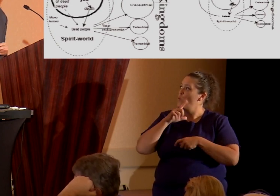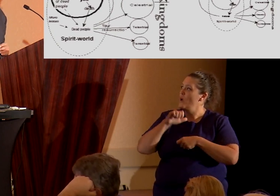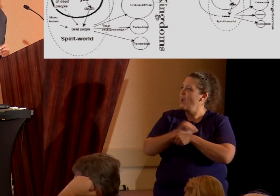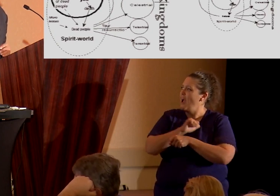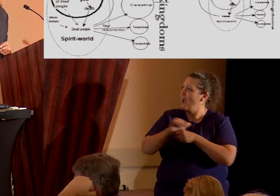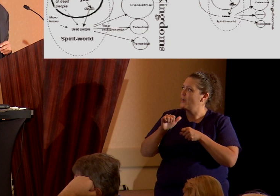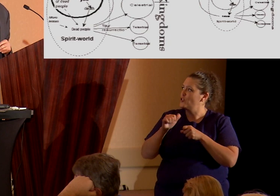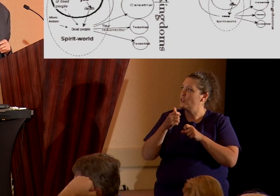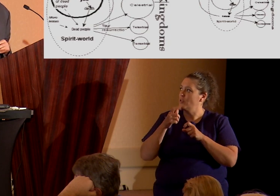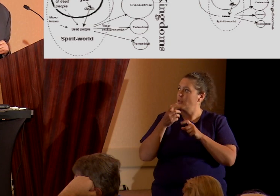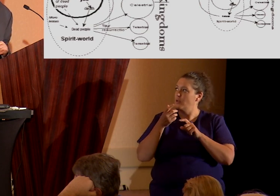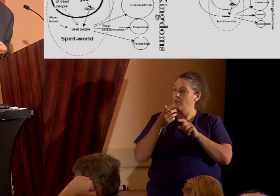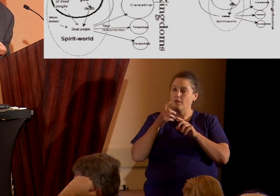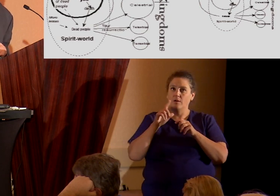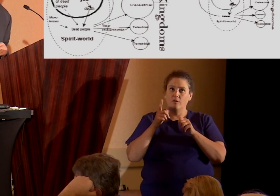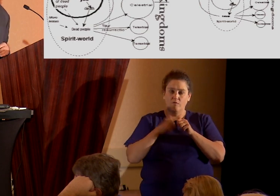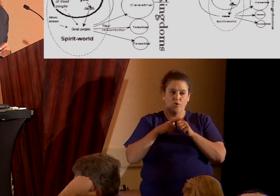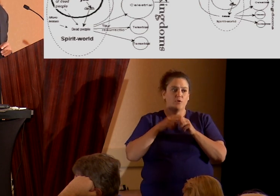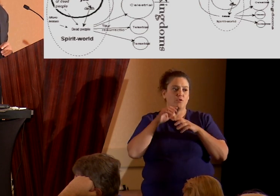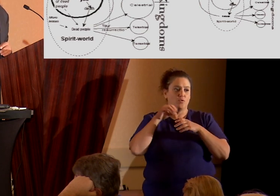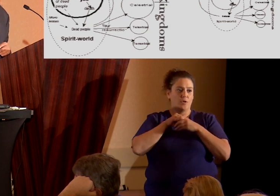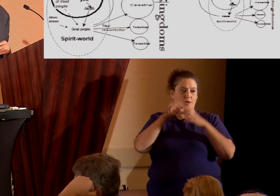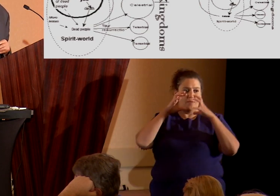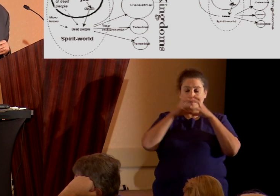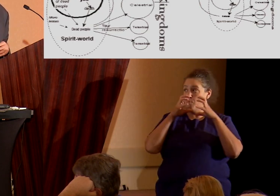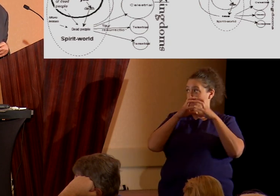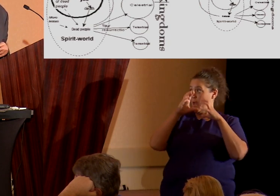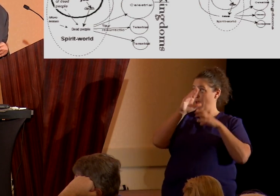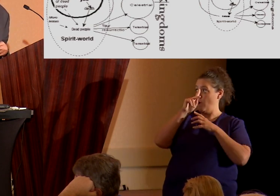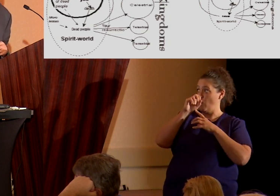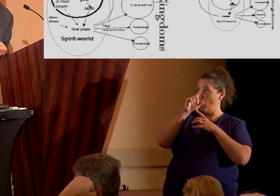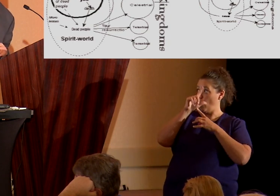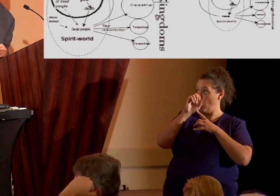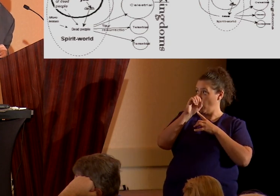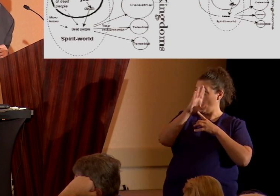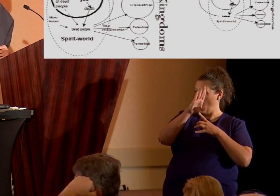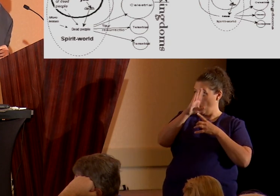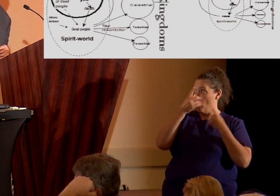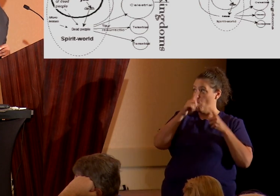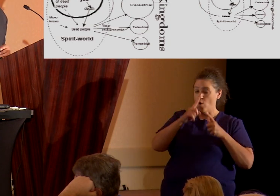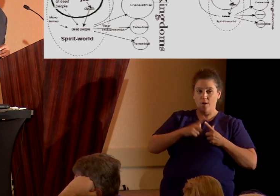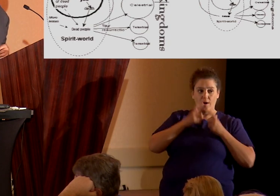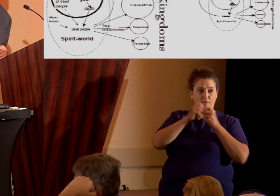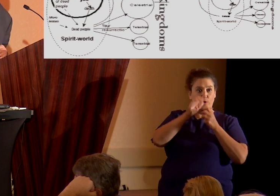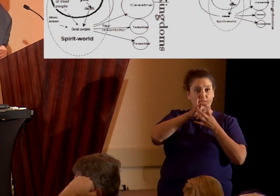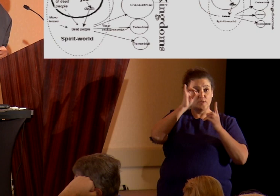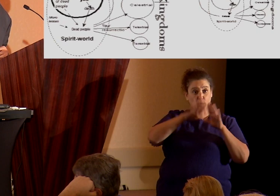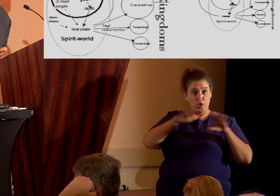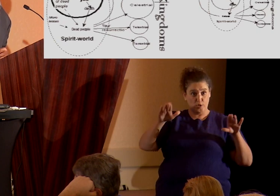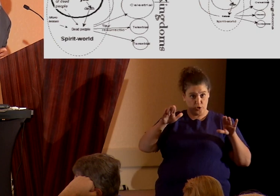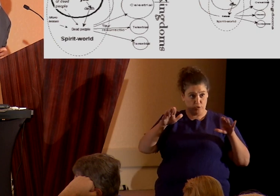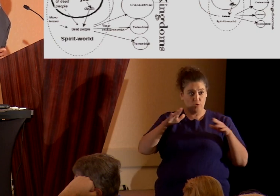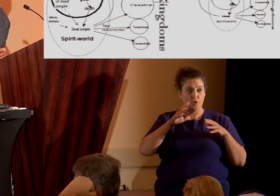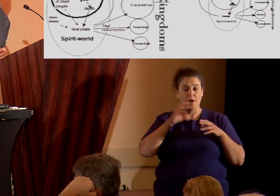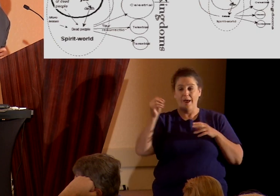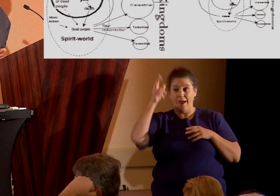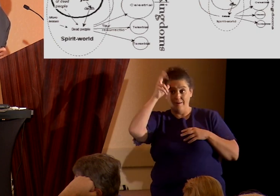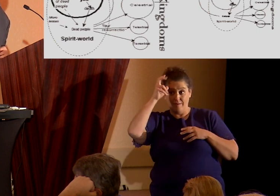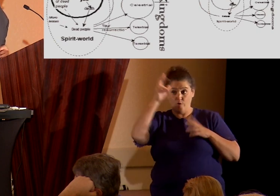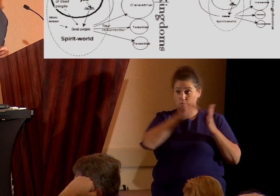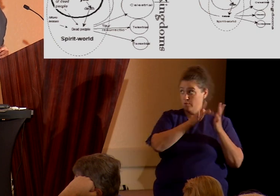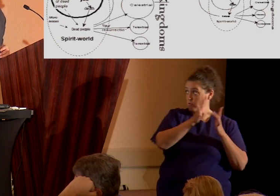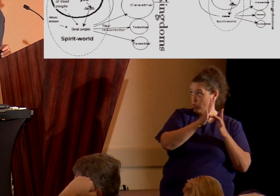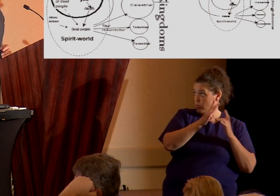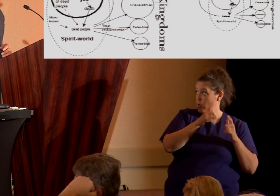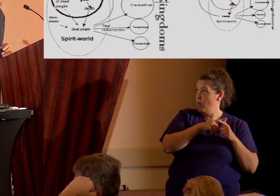that from the planet Kolob, where God lives with his spirit children, including Jesus and his brother Lucifer, uh, where we'll go, if we go to the celestial heaven,